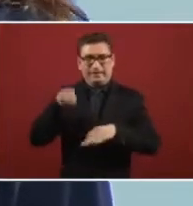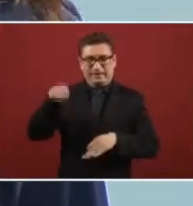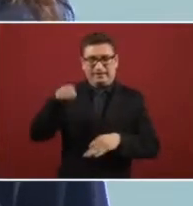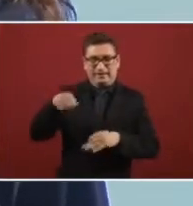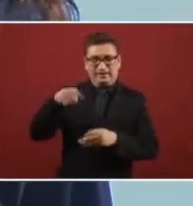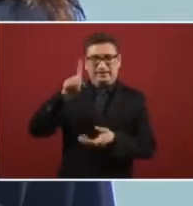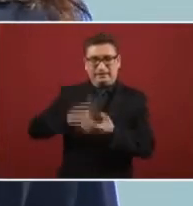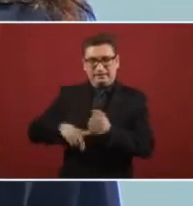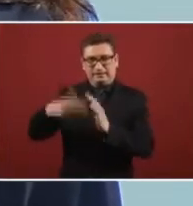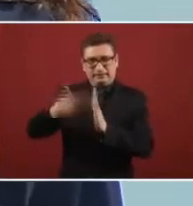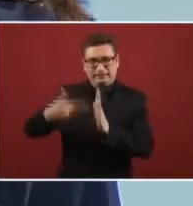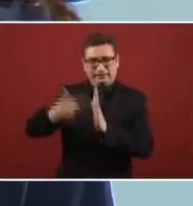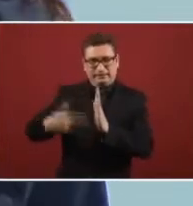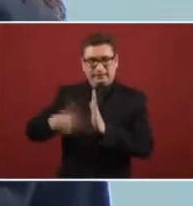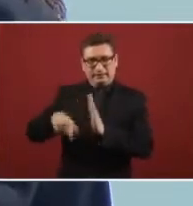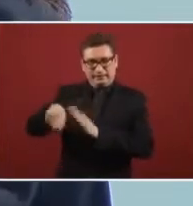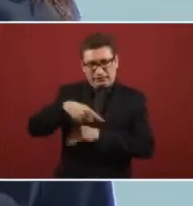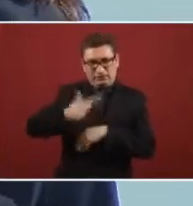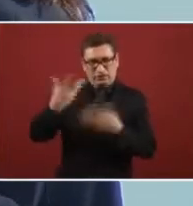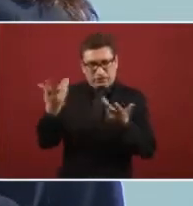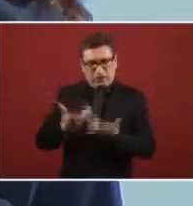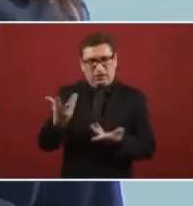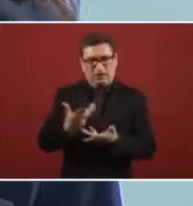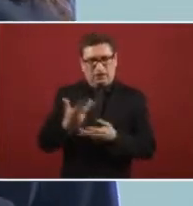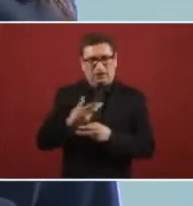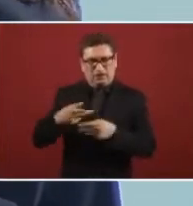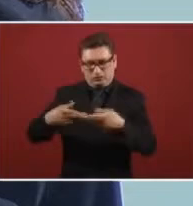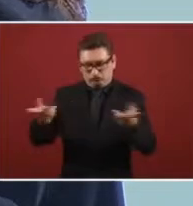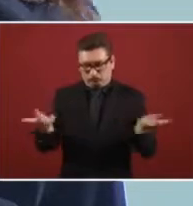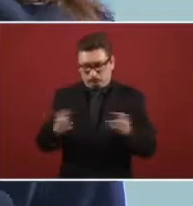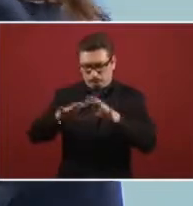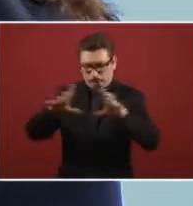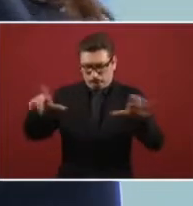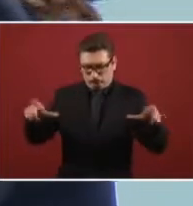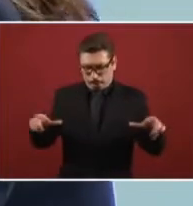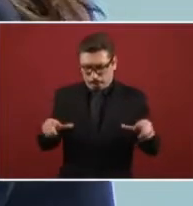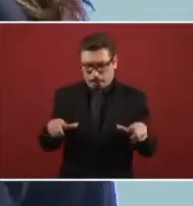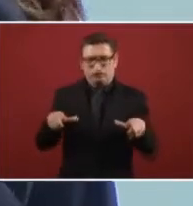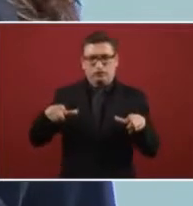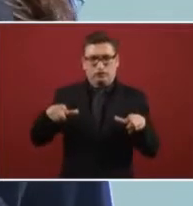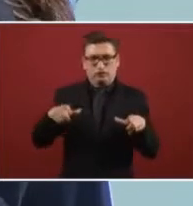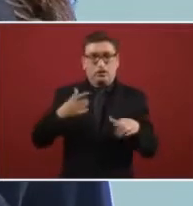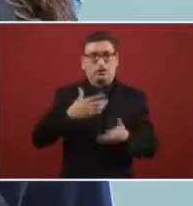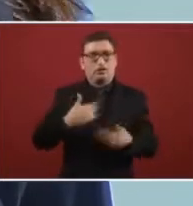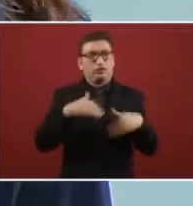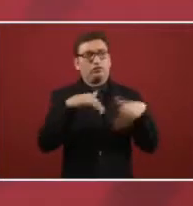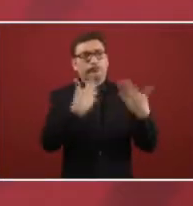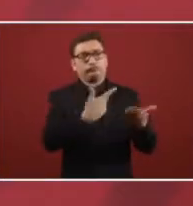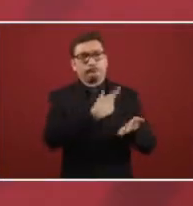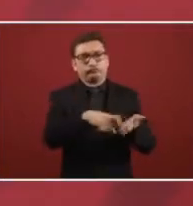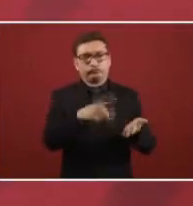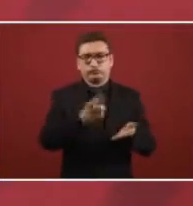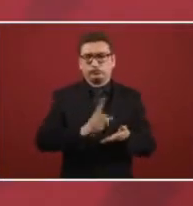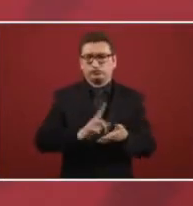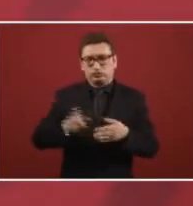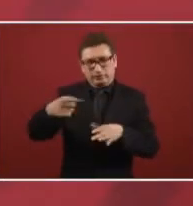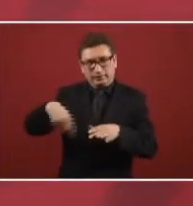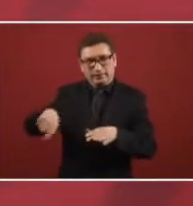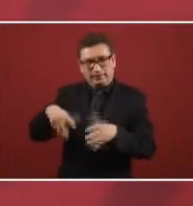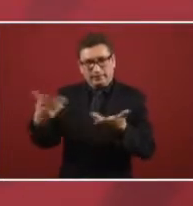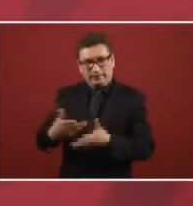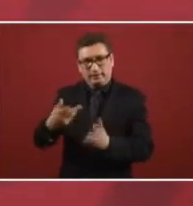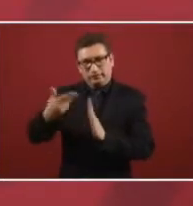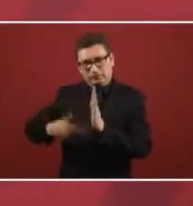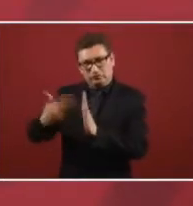in the in the shop of Salamanca made their own plates no we did not go buying it with that